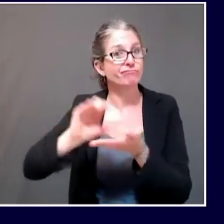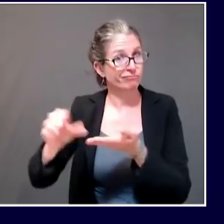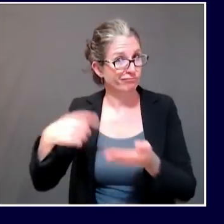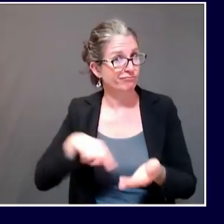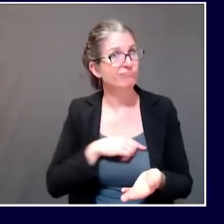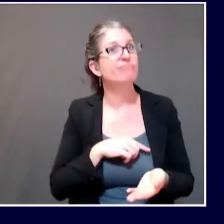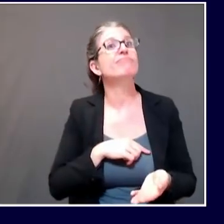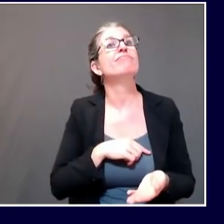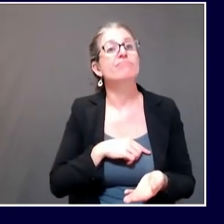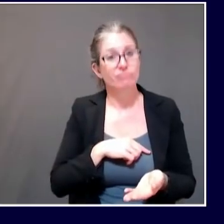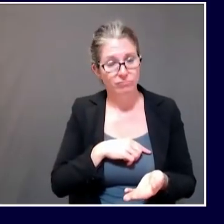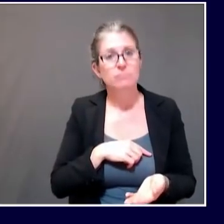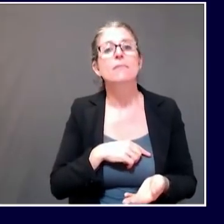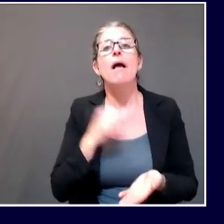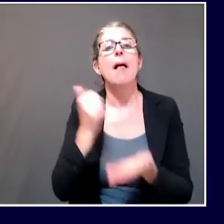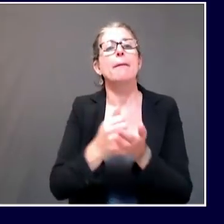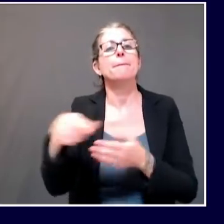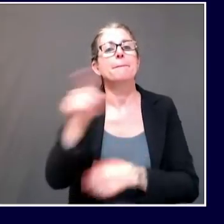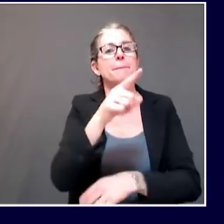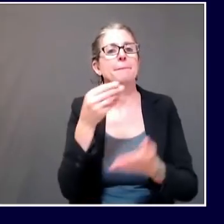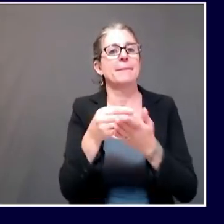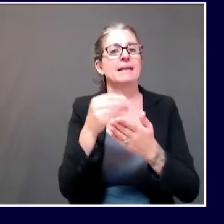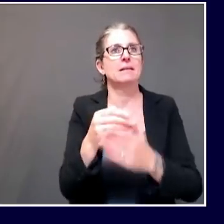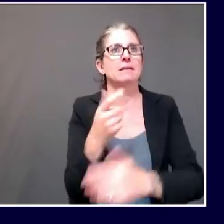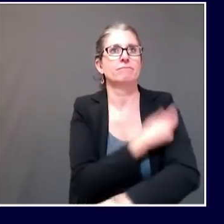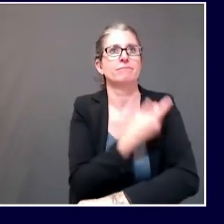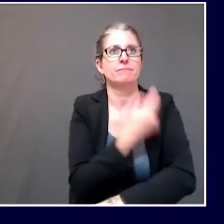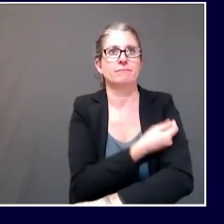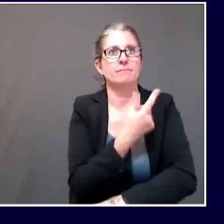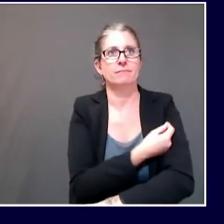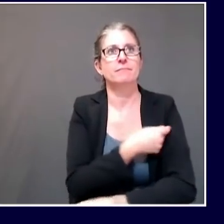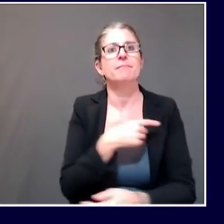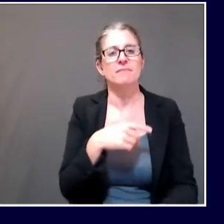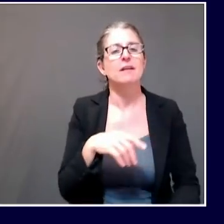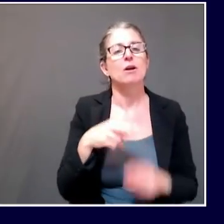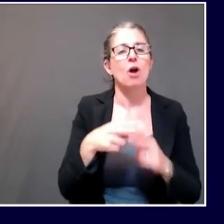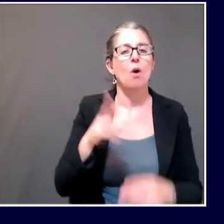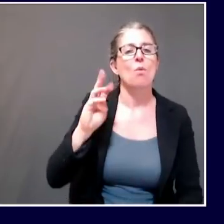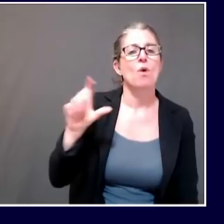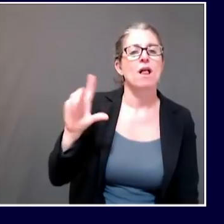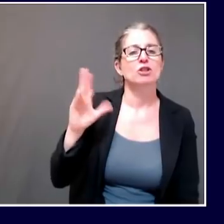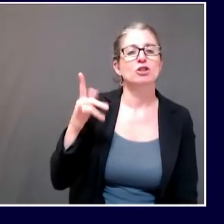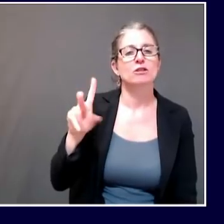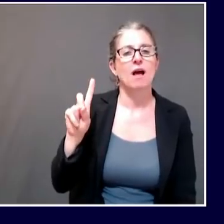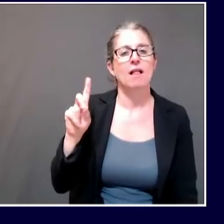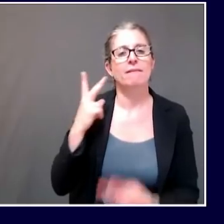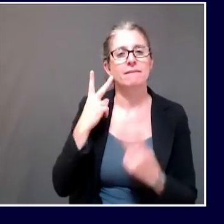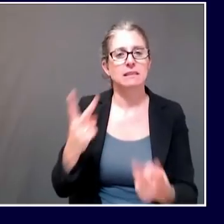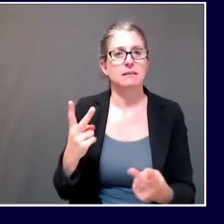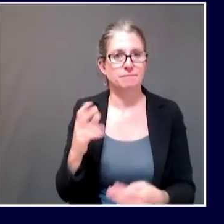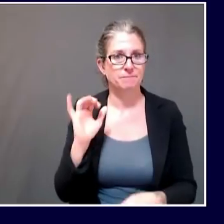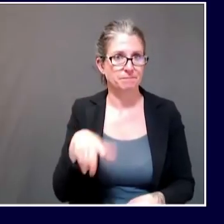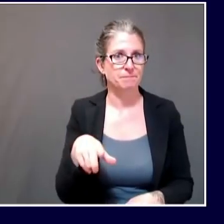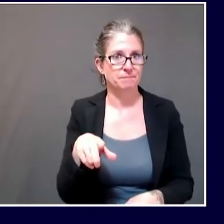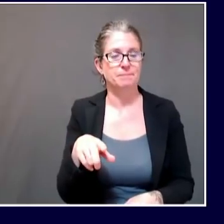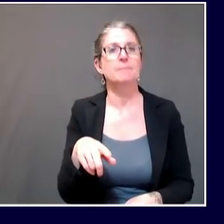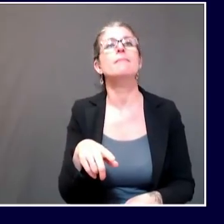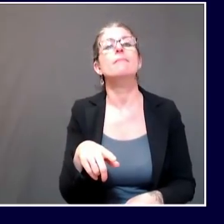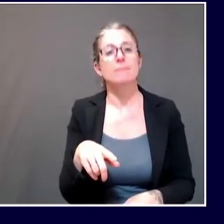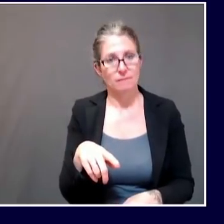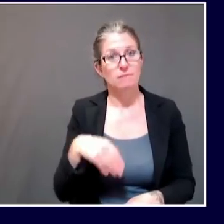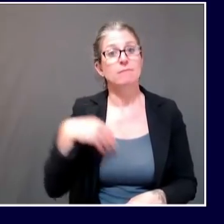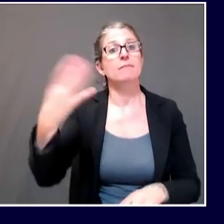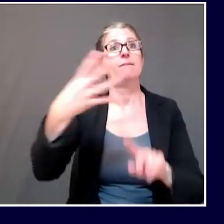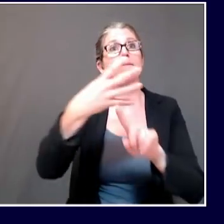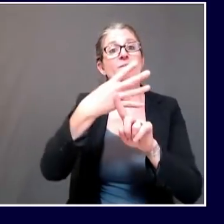their well-to-child visits, to give them counseling, to give them these immunizations. So for the next four months, we are providing an extra little amount per